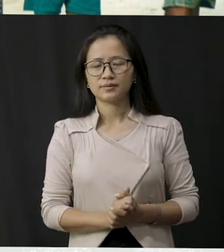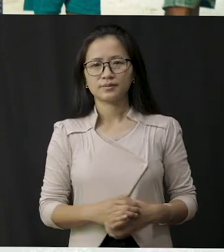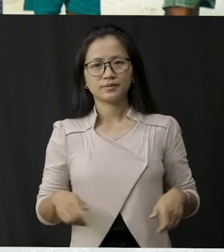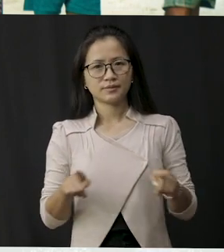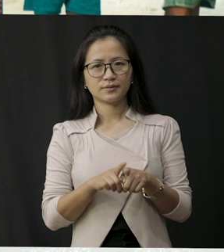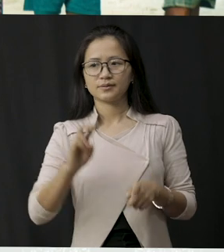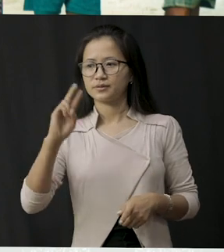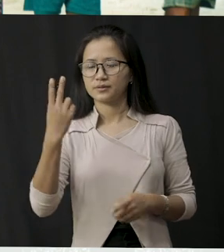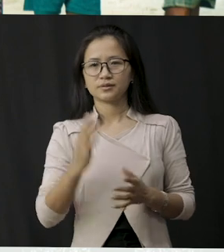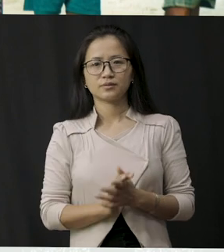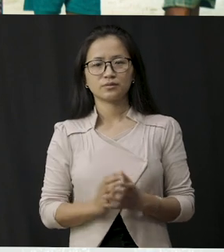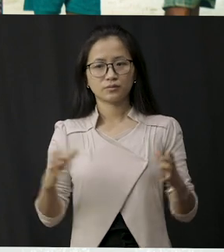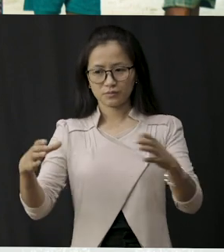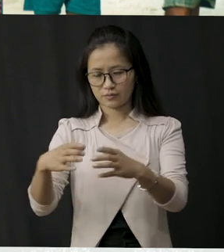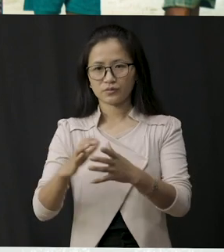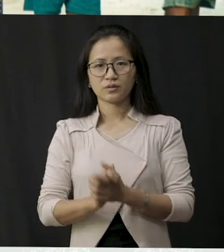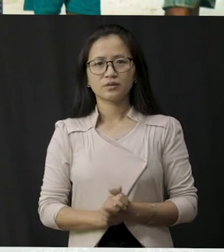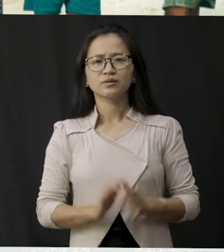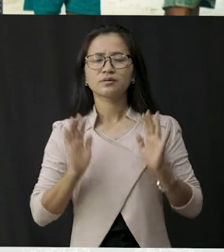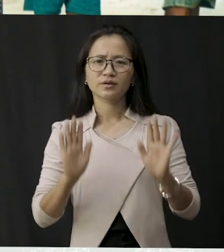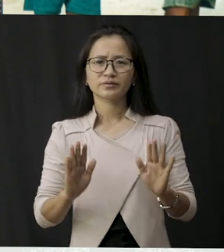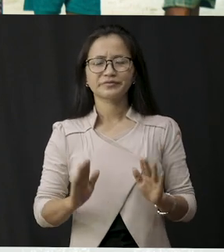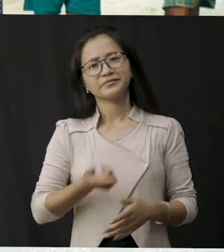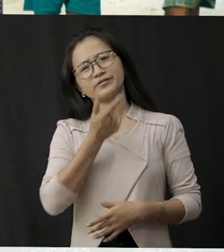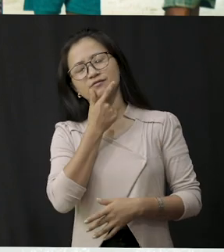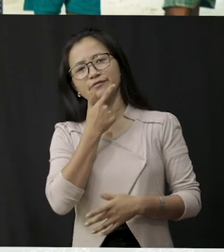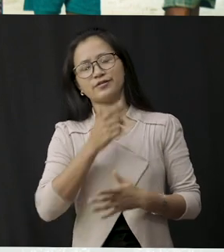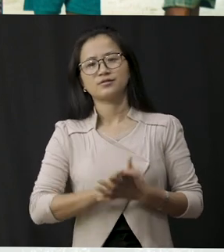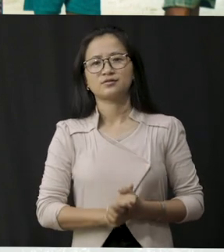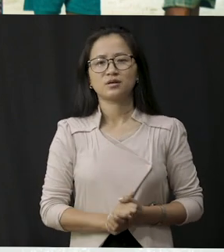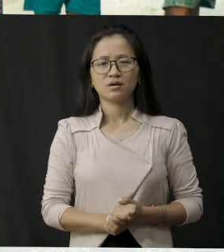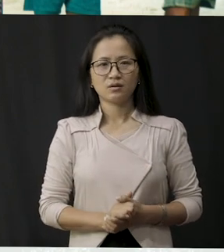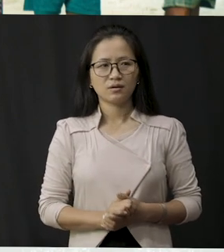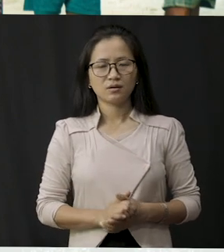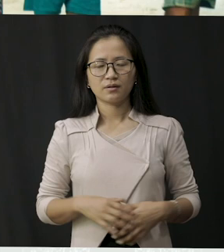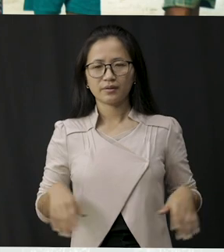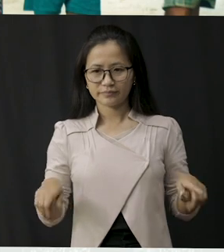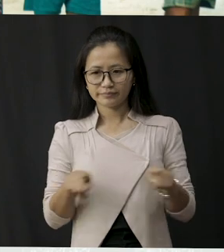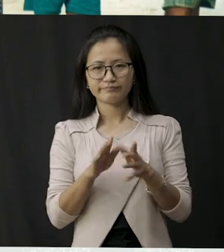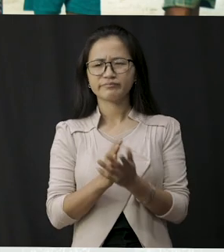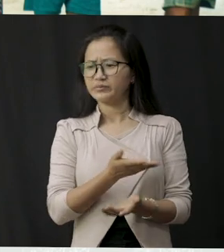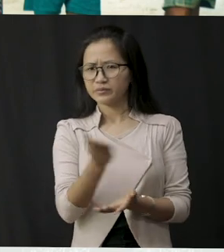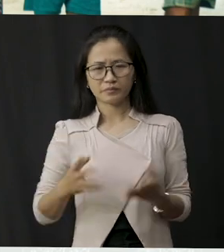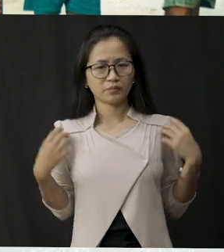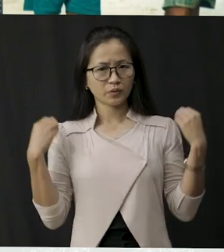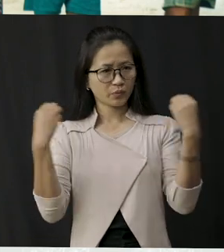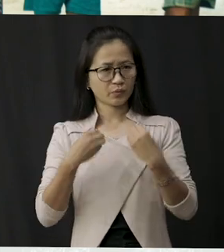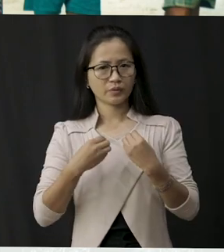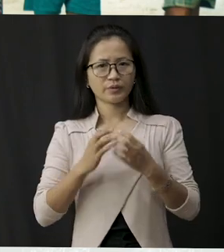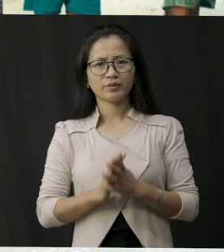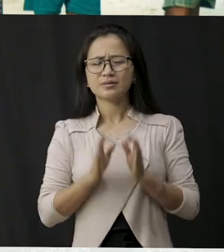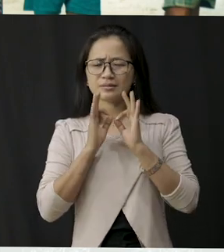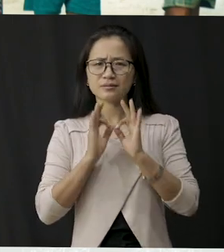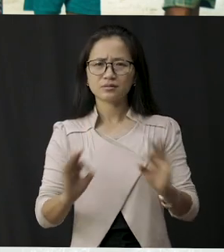the second group of children they are just having fun and they're wearing because we know that because they're